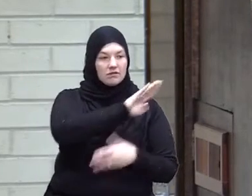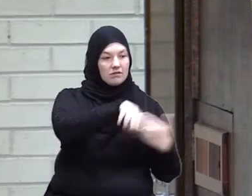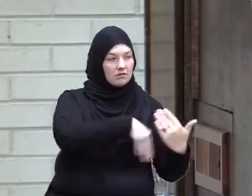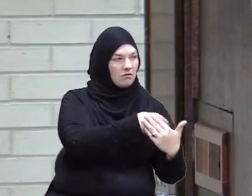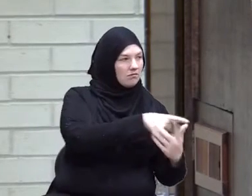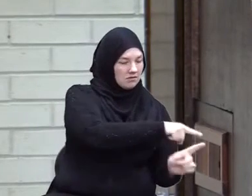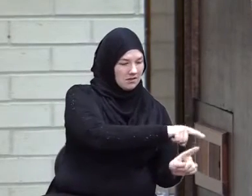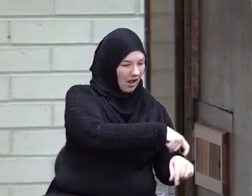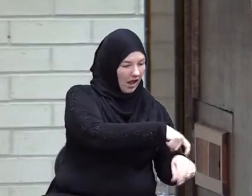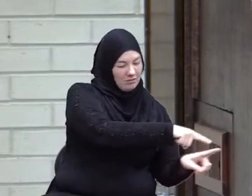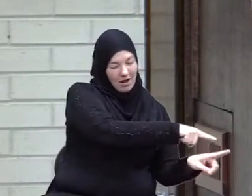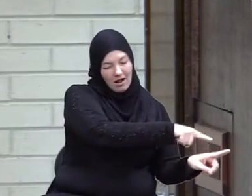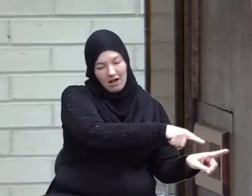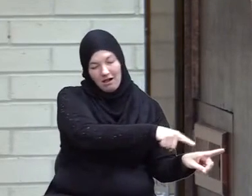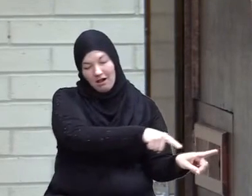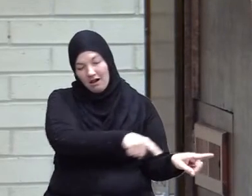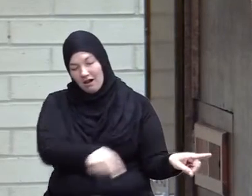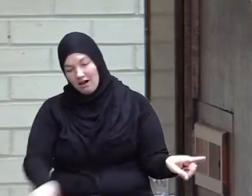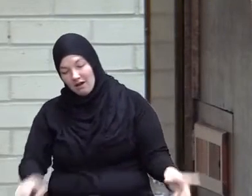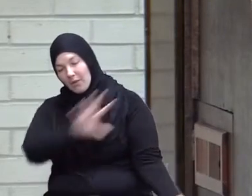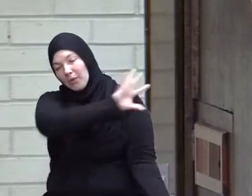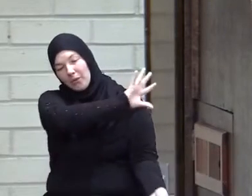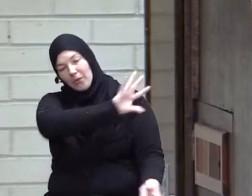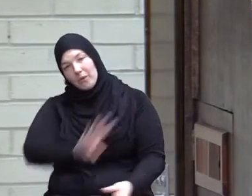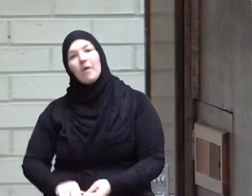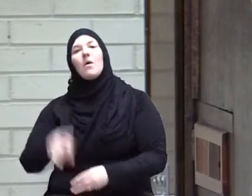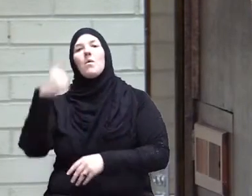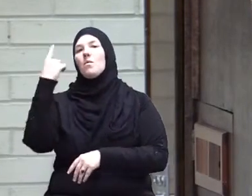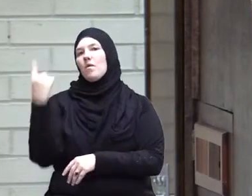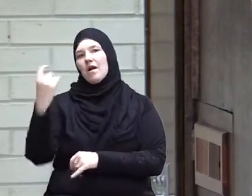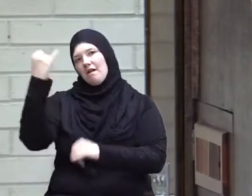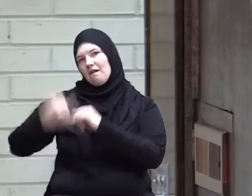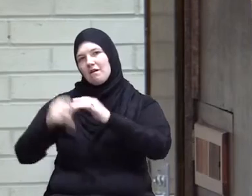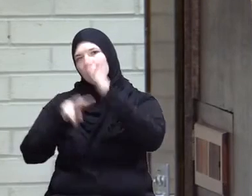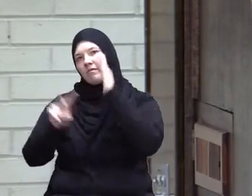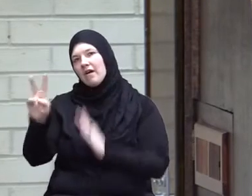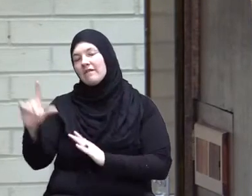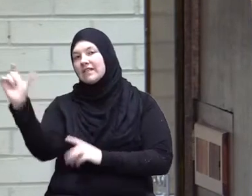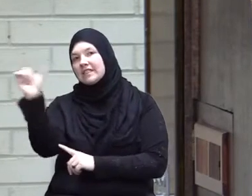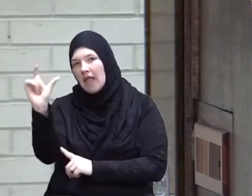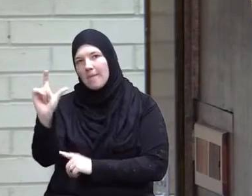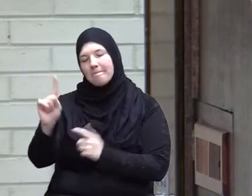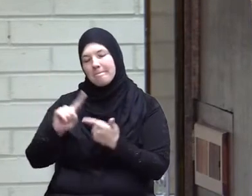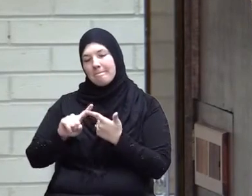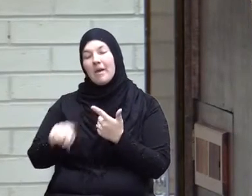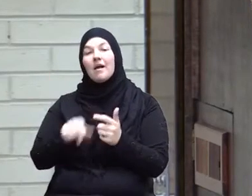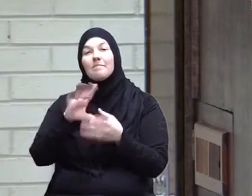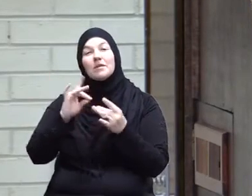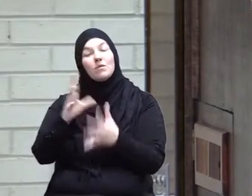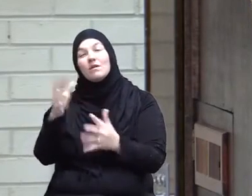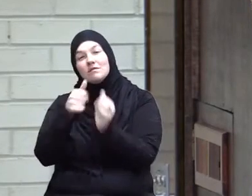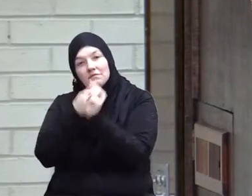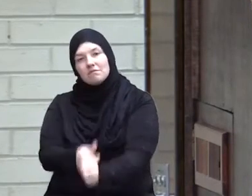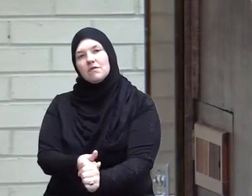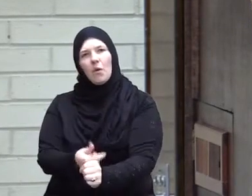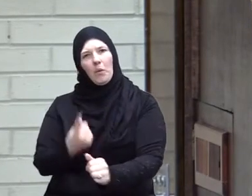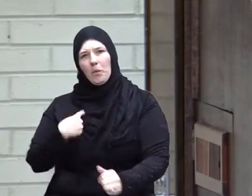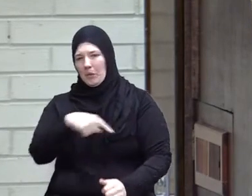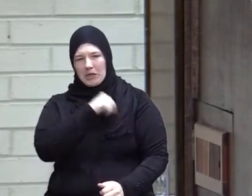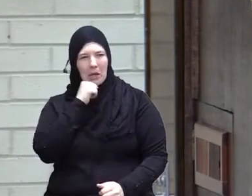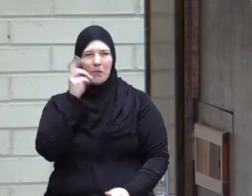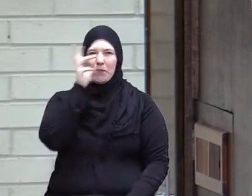the ages and it's only one message it is the message of islam the message of submission so we are not the weird